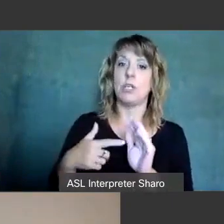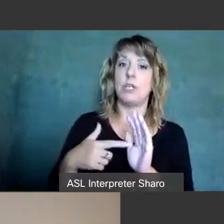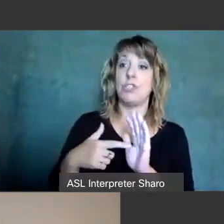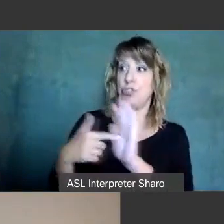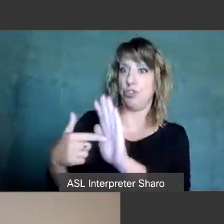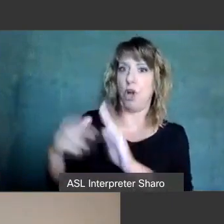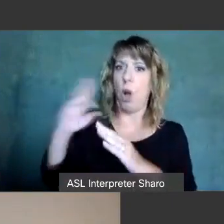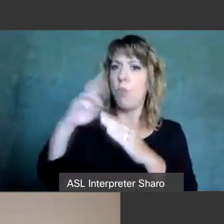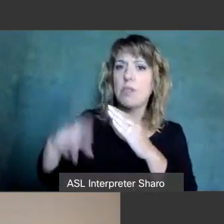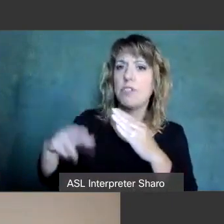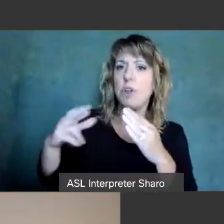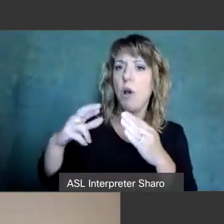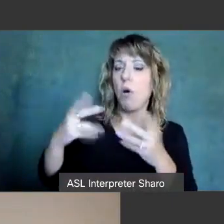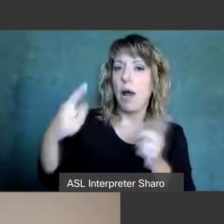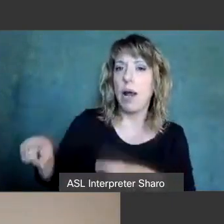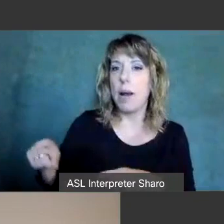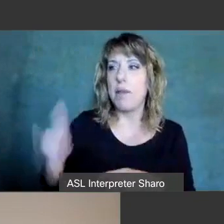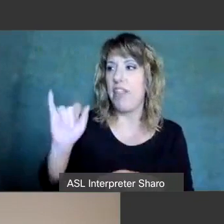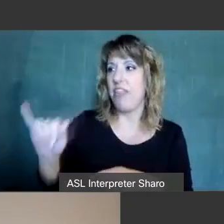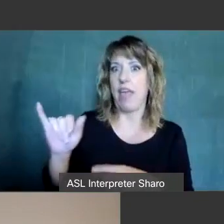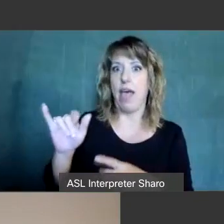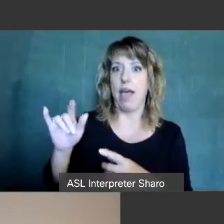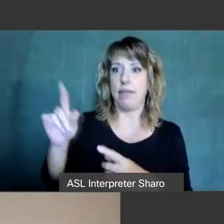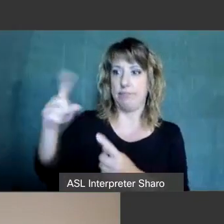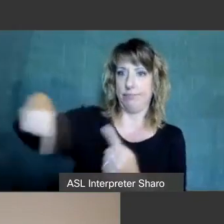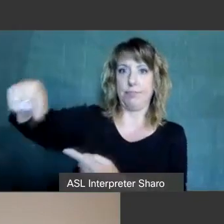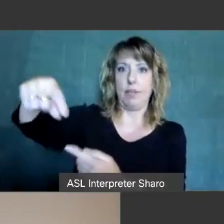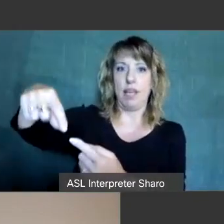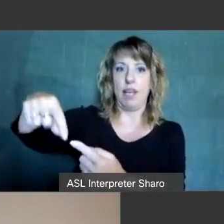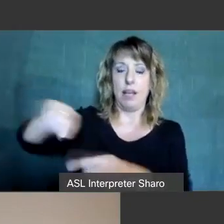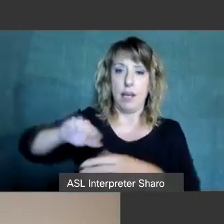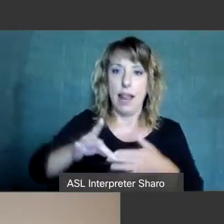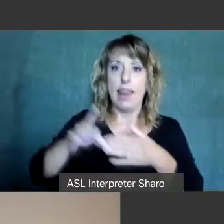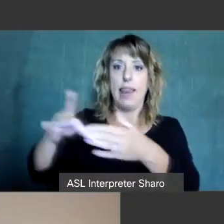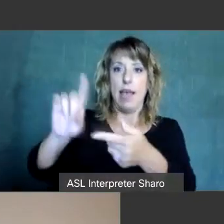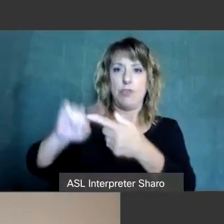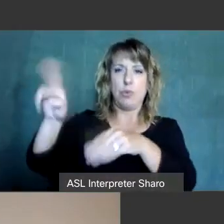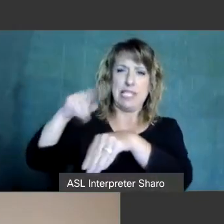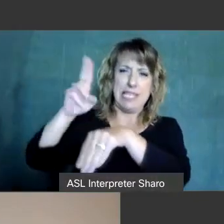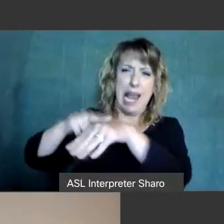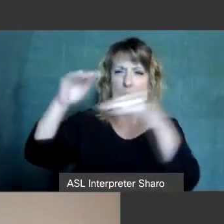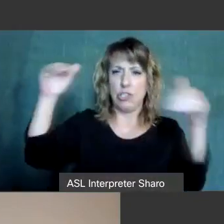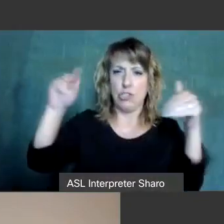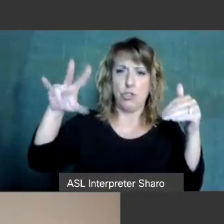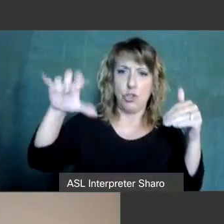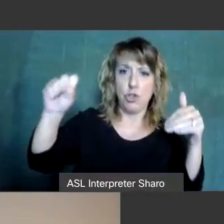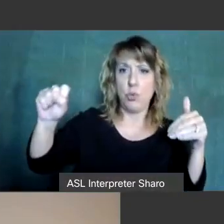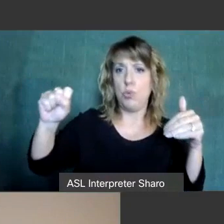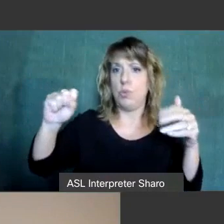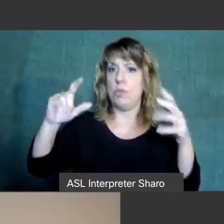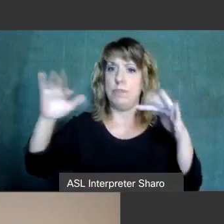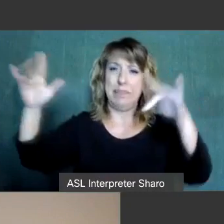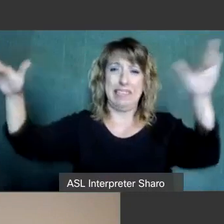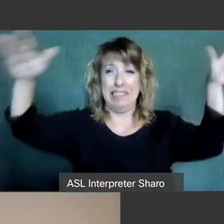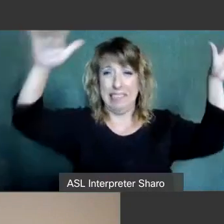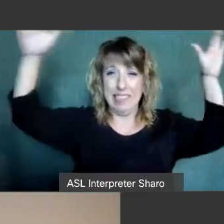from that incident. That interaction led to national news headlines. The police department